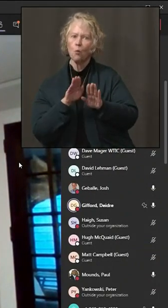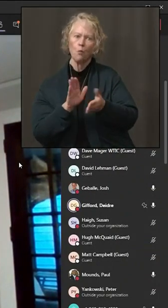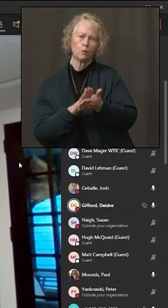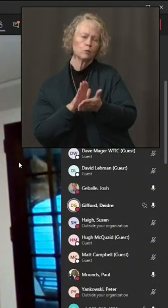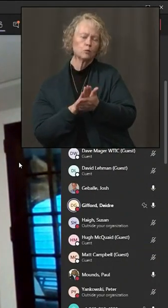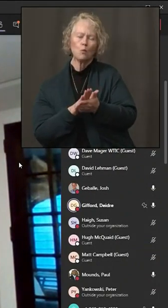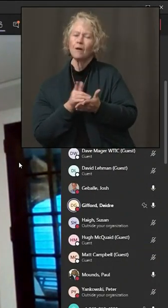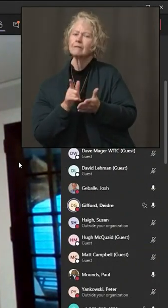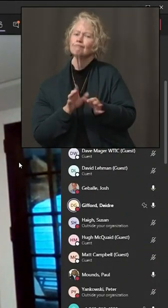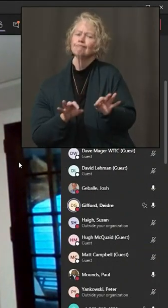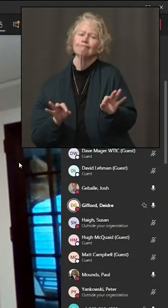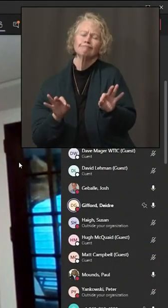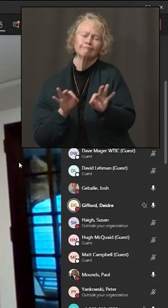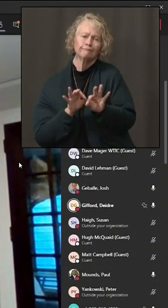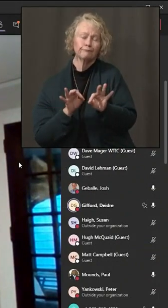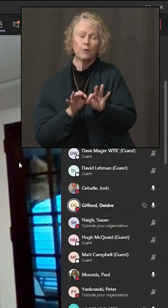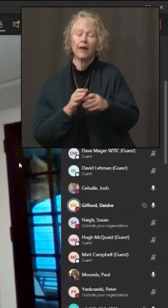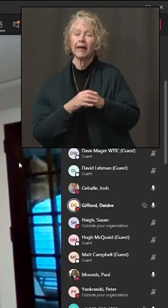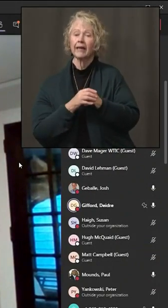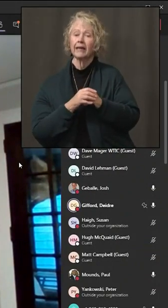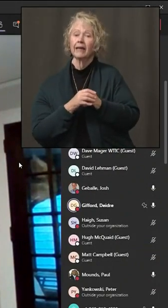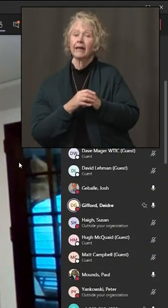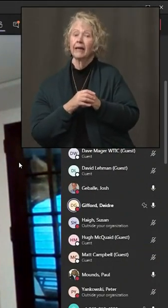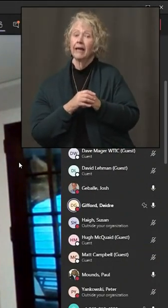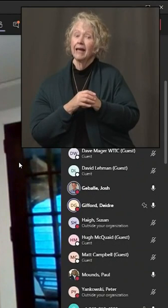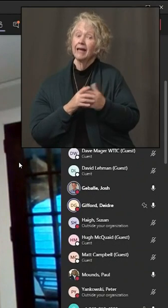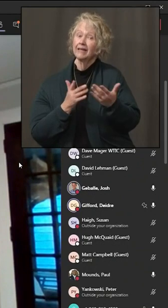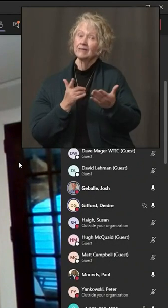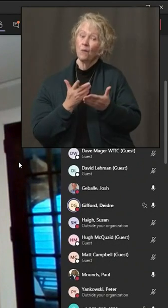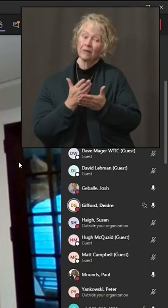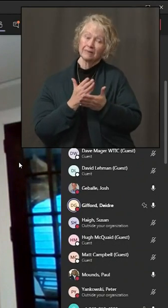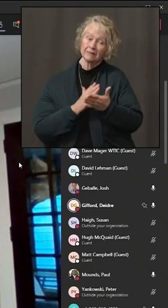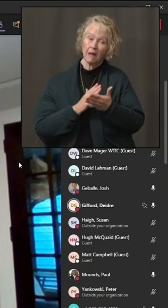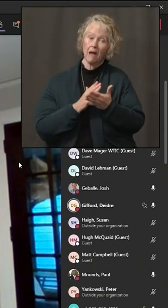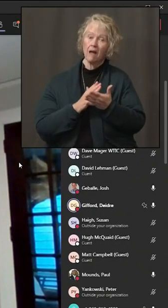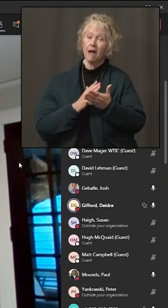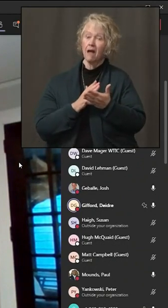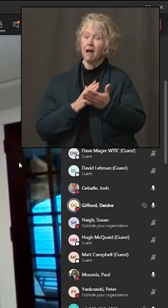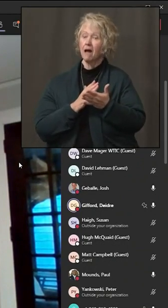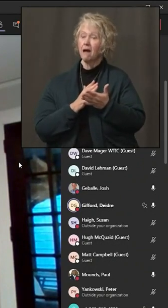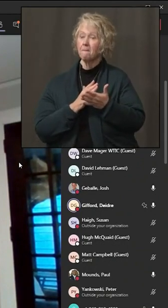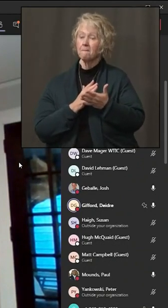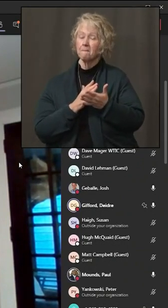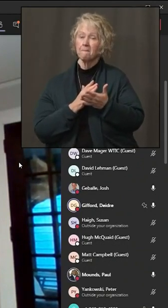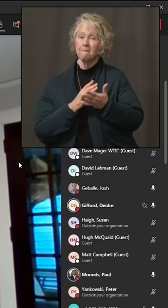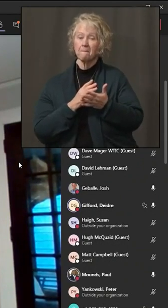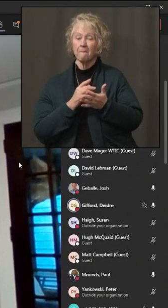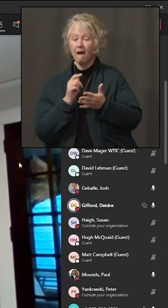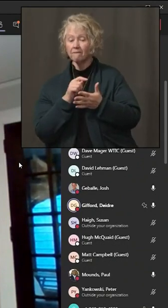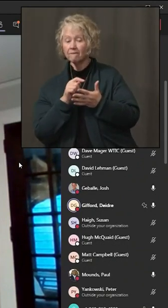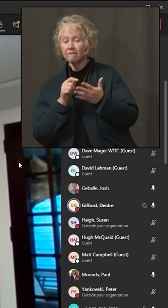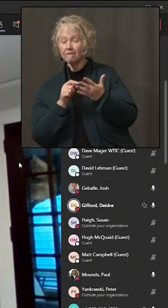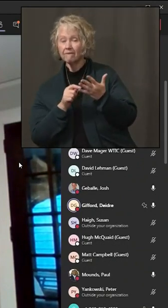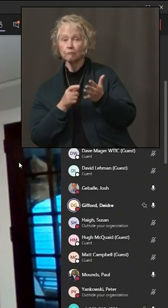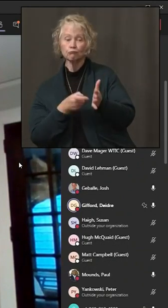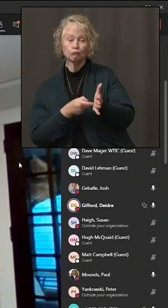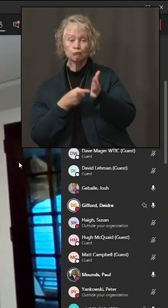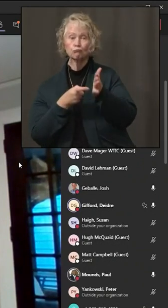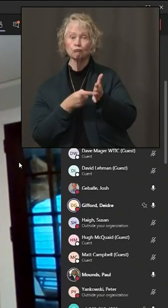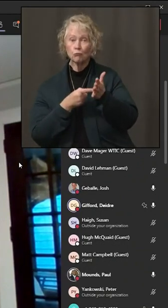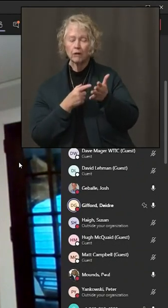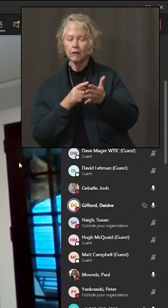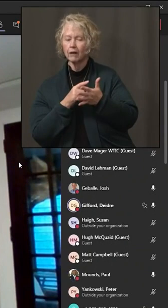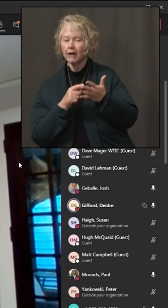our children. And so some of these things are really the goals of these